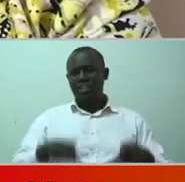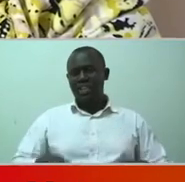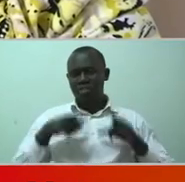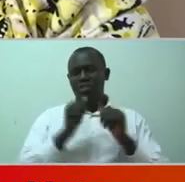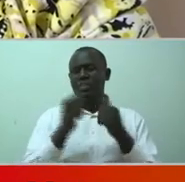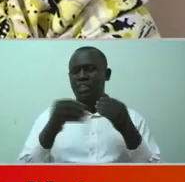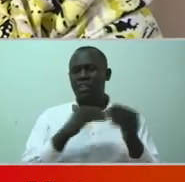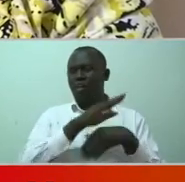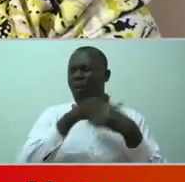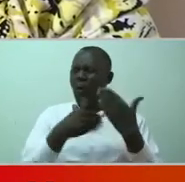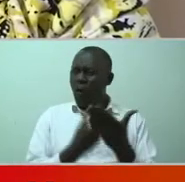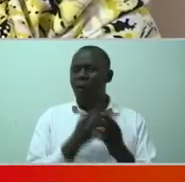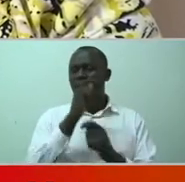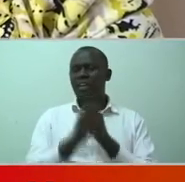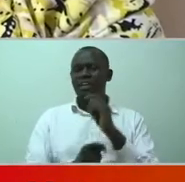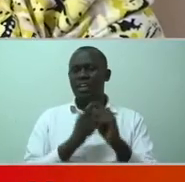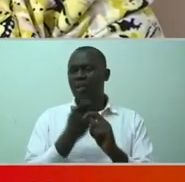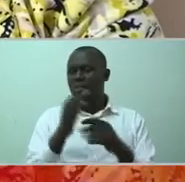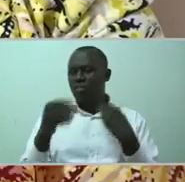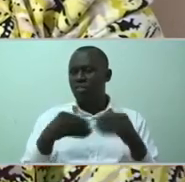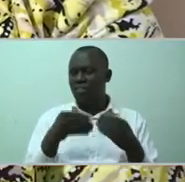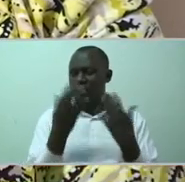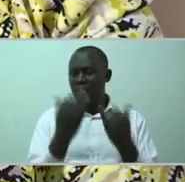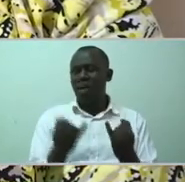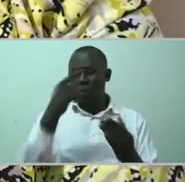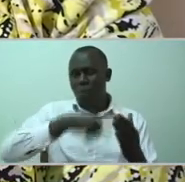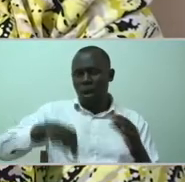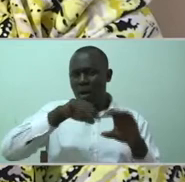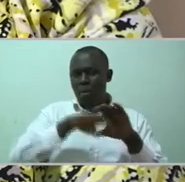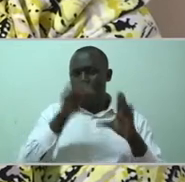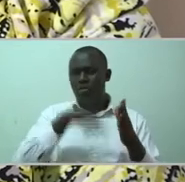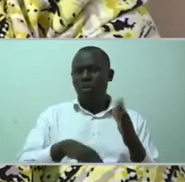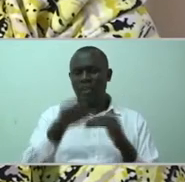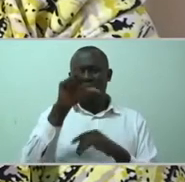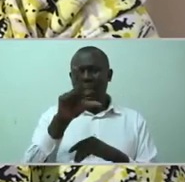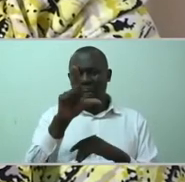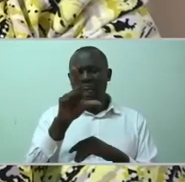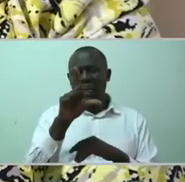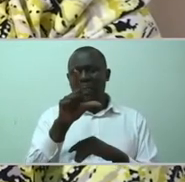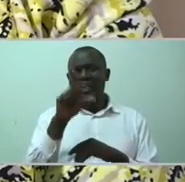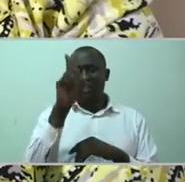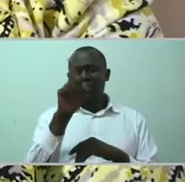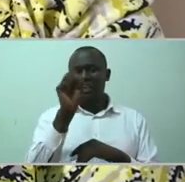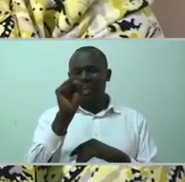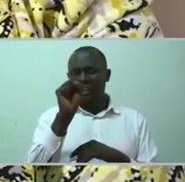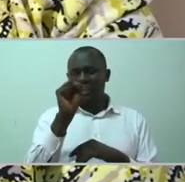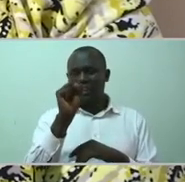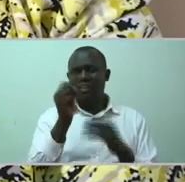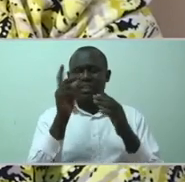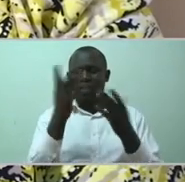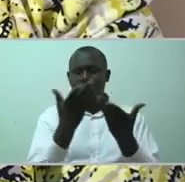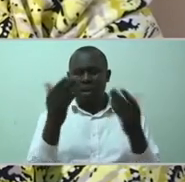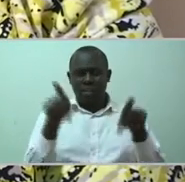disability, all types of disabilities. We are a member of Leonard Cheshire Global Alliance and a